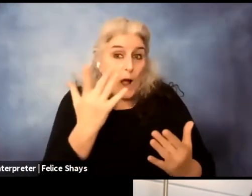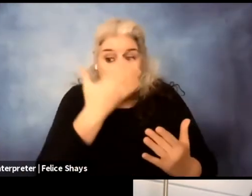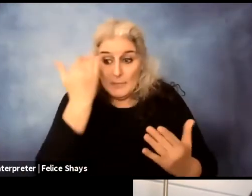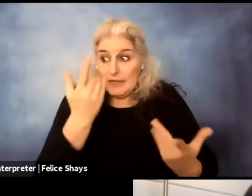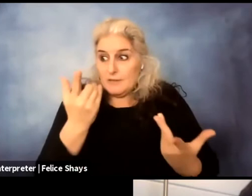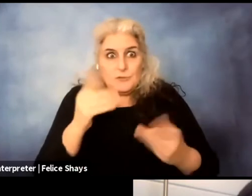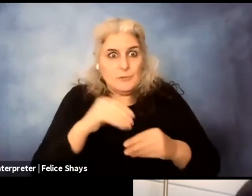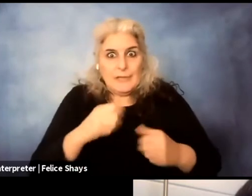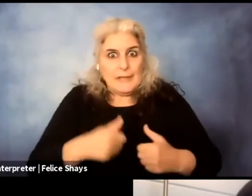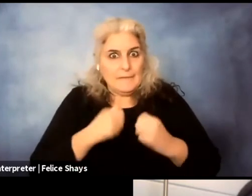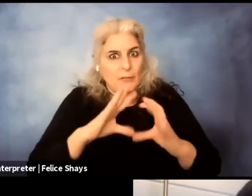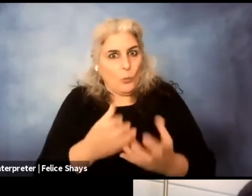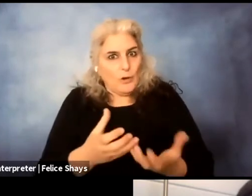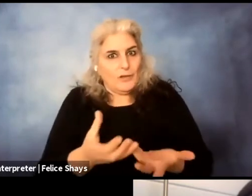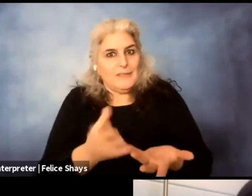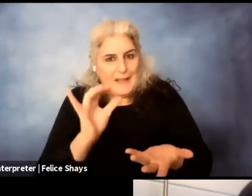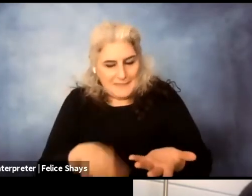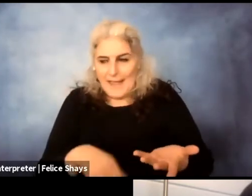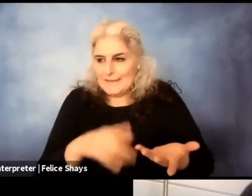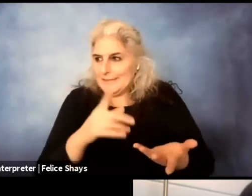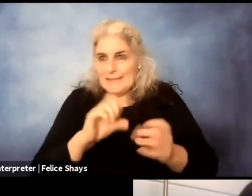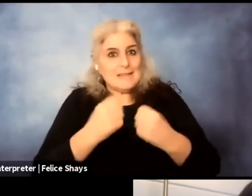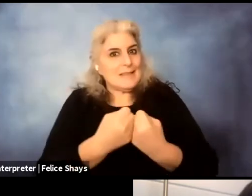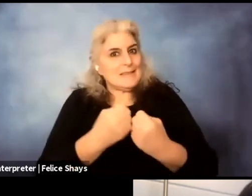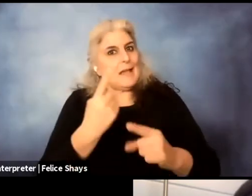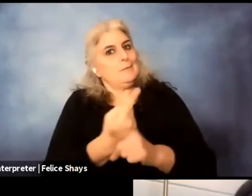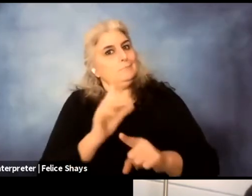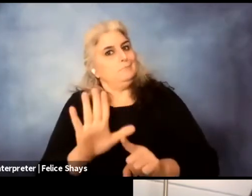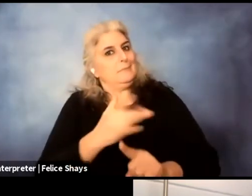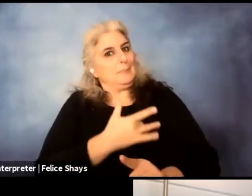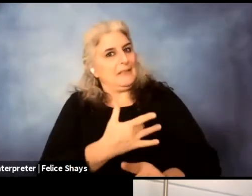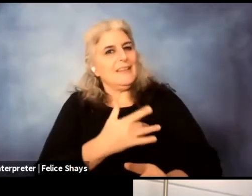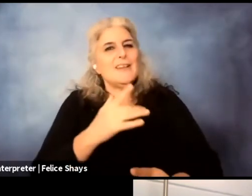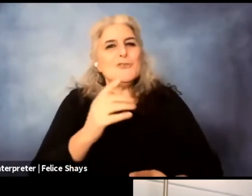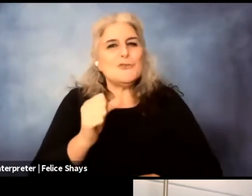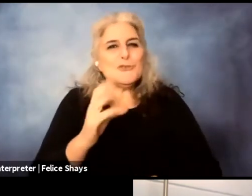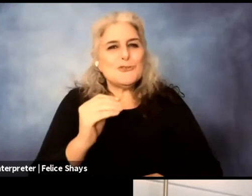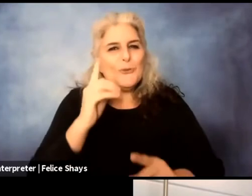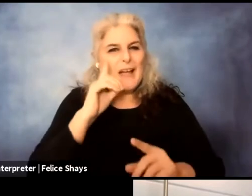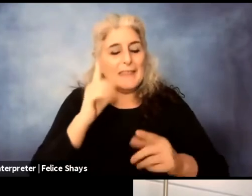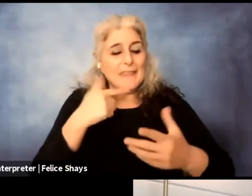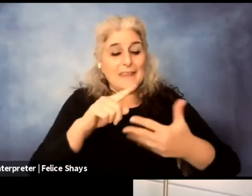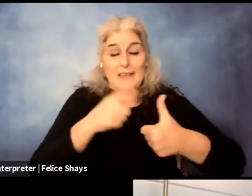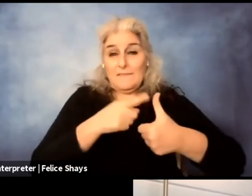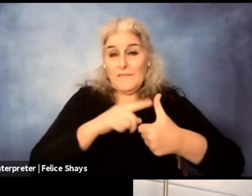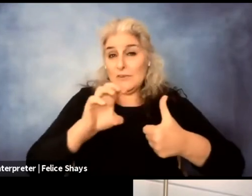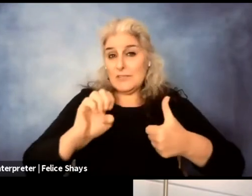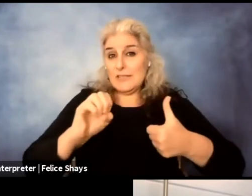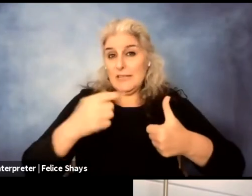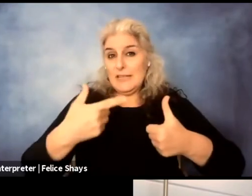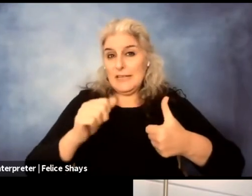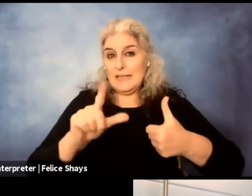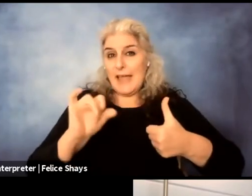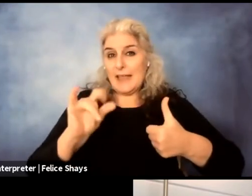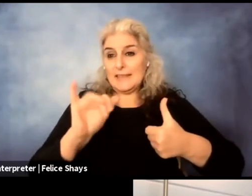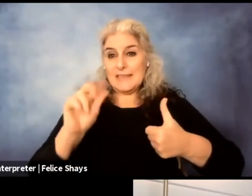world and being part of the society. And, and so I think, I think that egalitarian mode, um, a